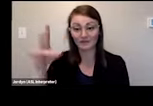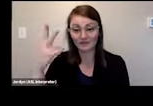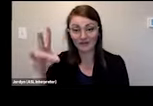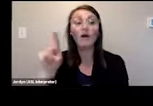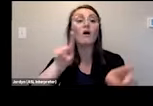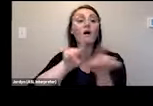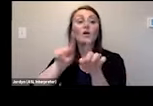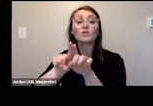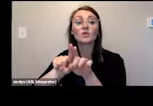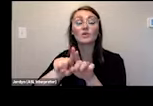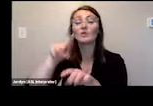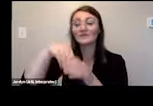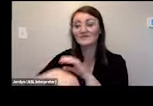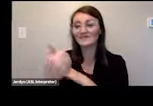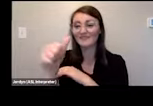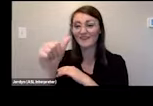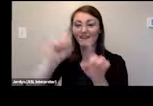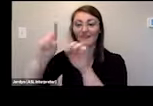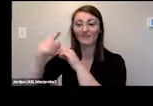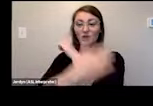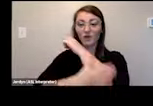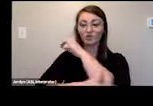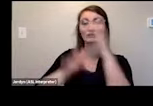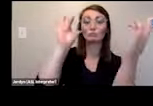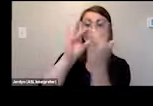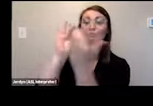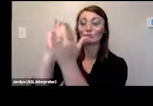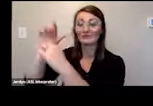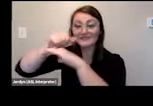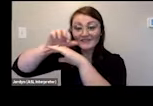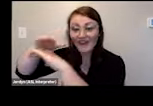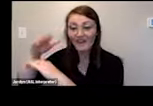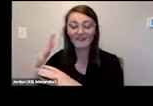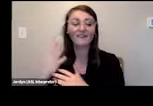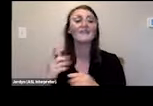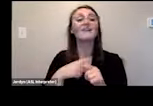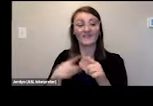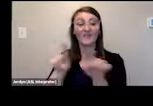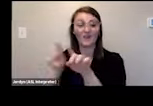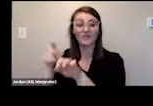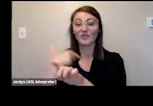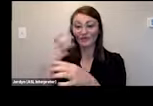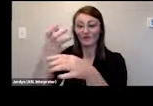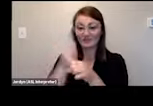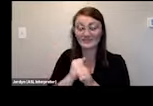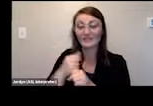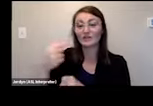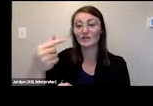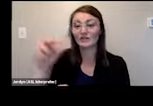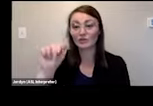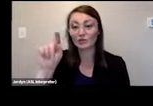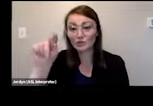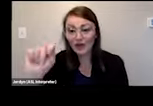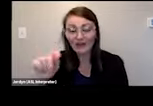and eight organizations have awarded us grants funding or in-kind donations definitely recommend reaching out to